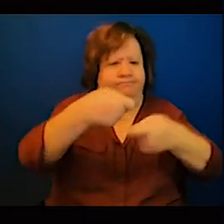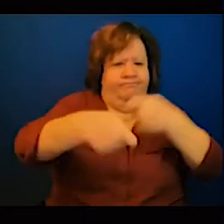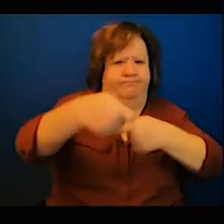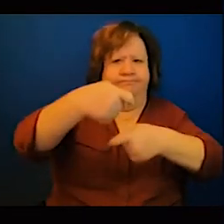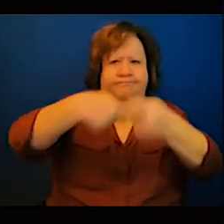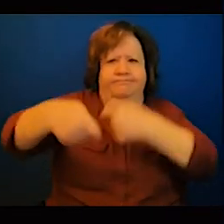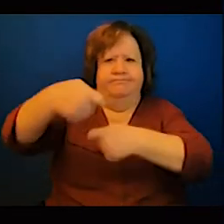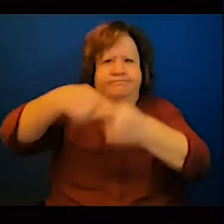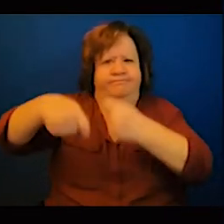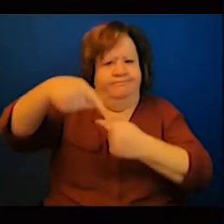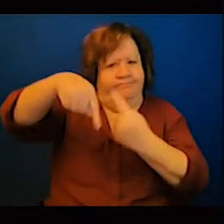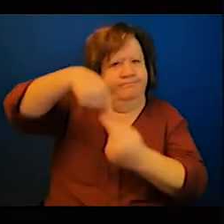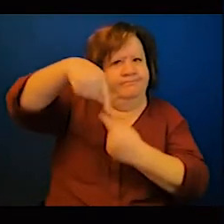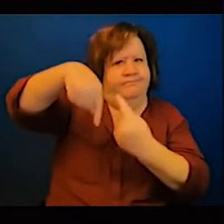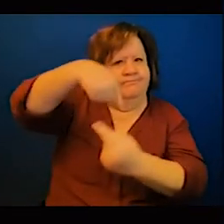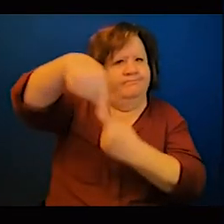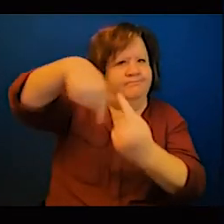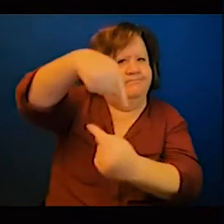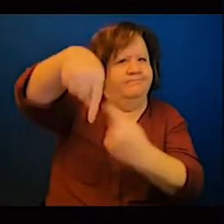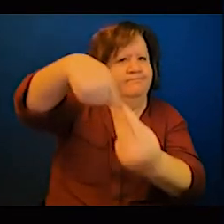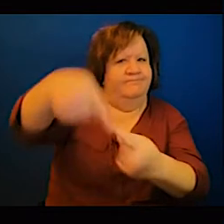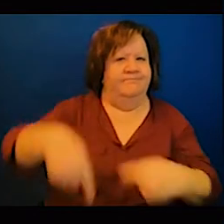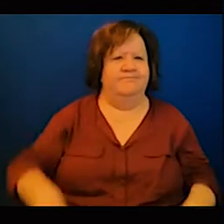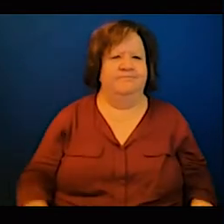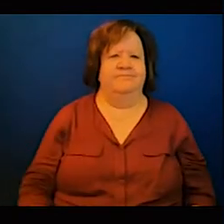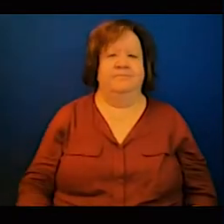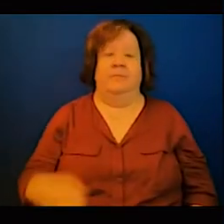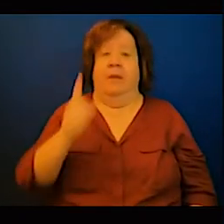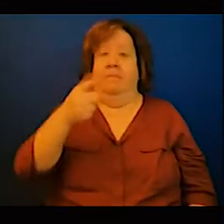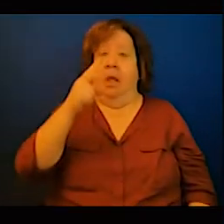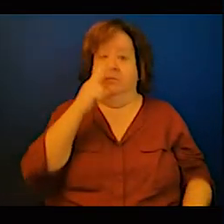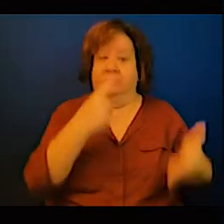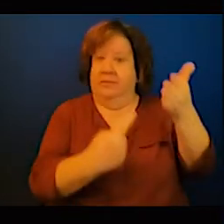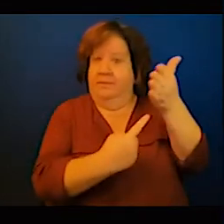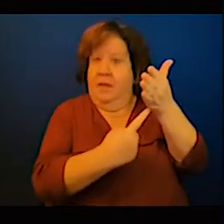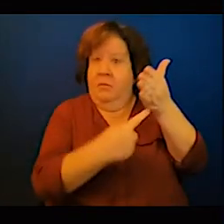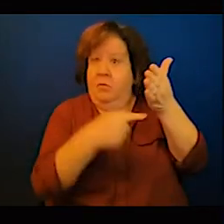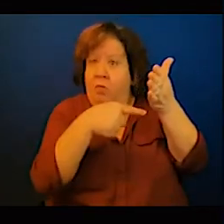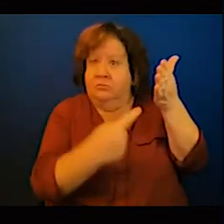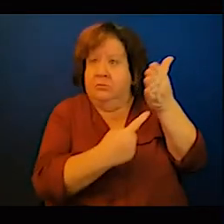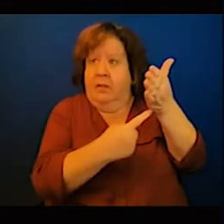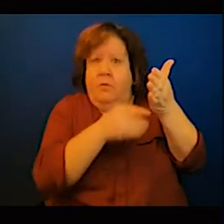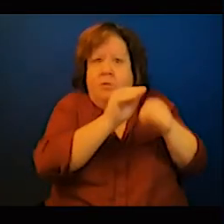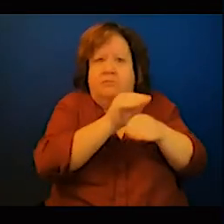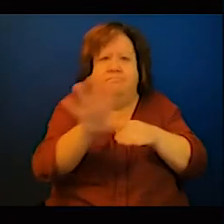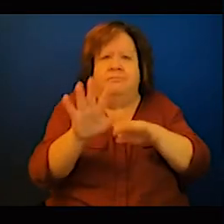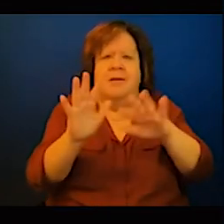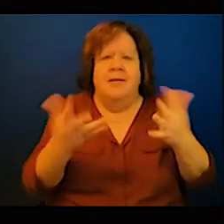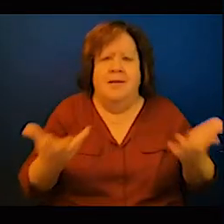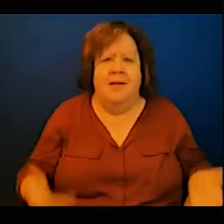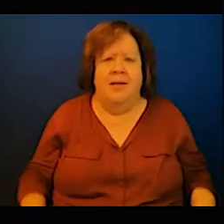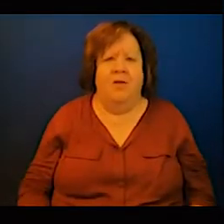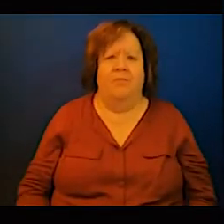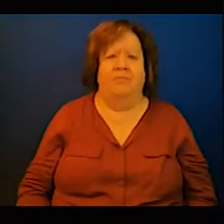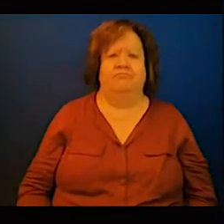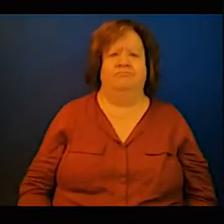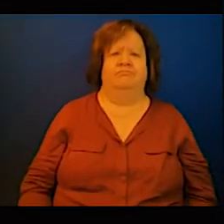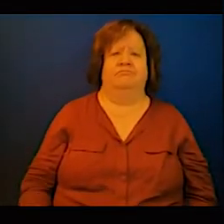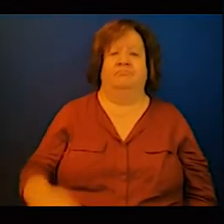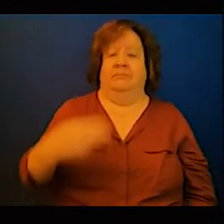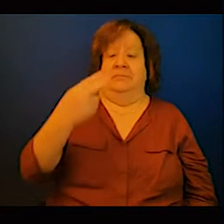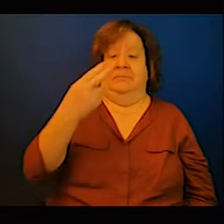hydrogen is on the increase, especially in the developing countries. It will spill over and we shall soon adapt.